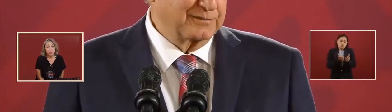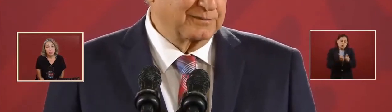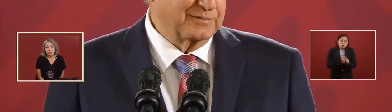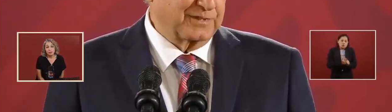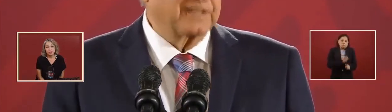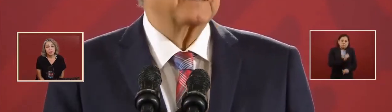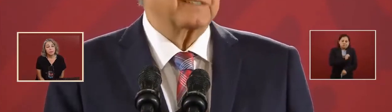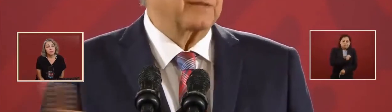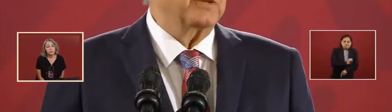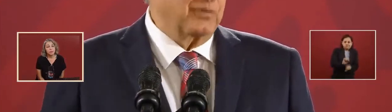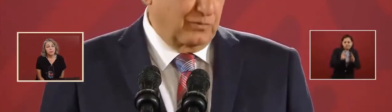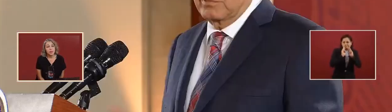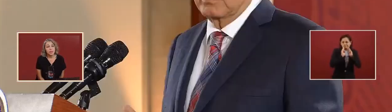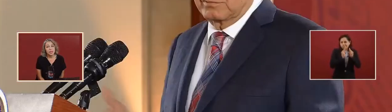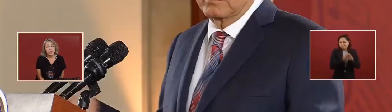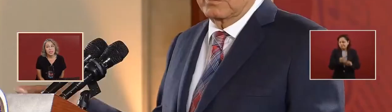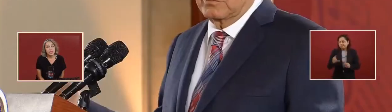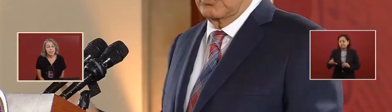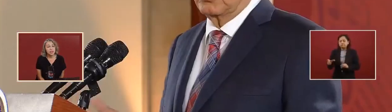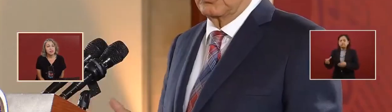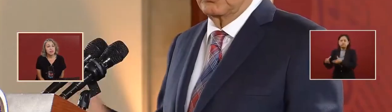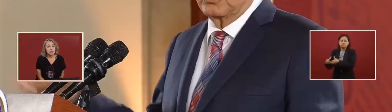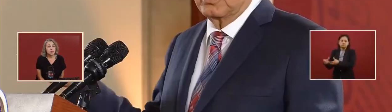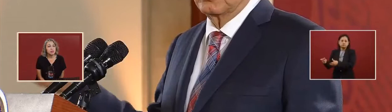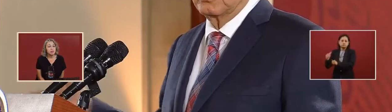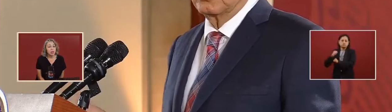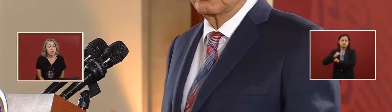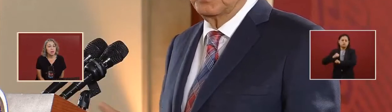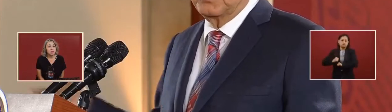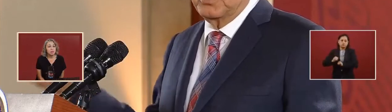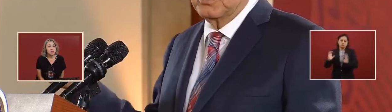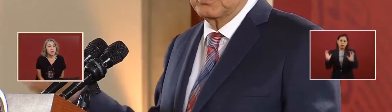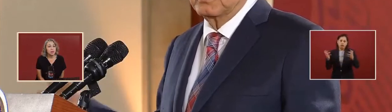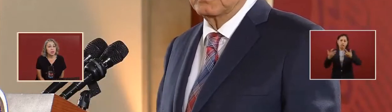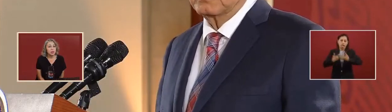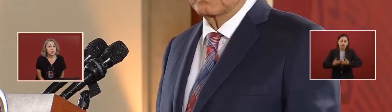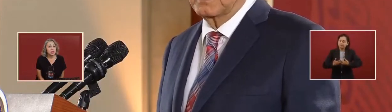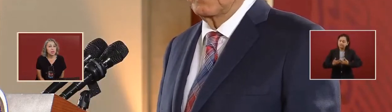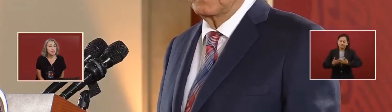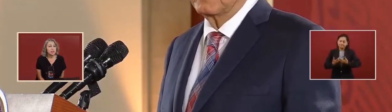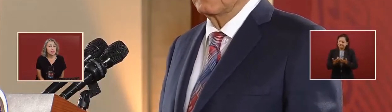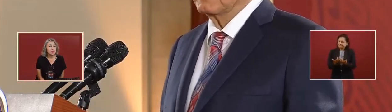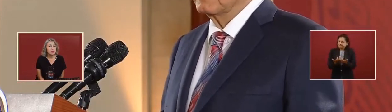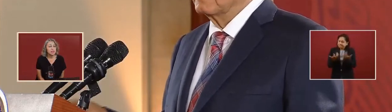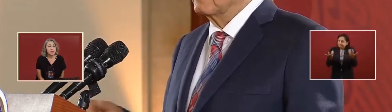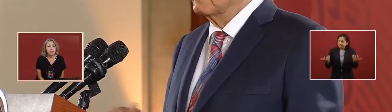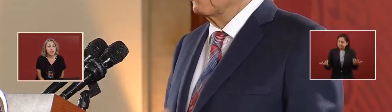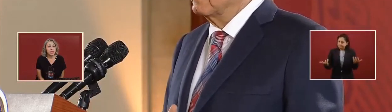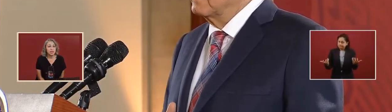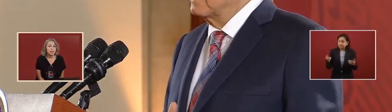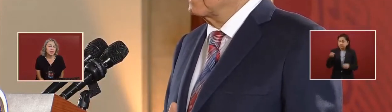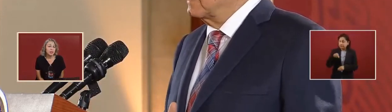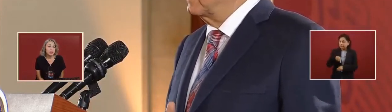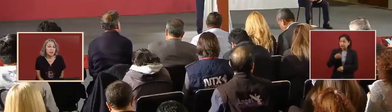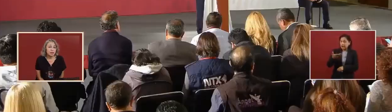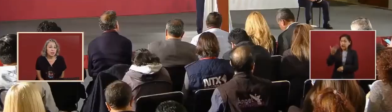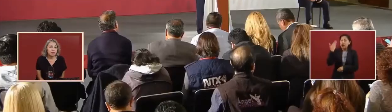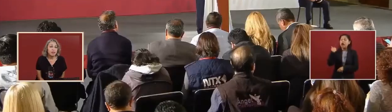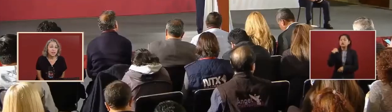That's another, um, thing that was happening, a vice that was happening.